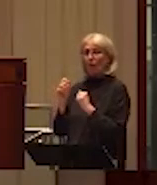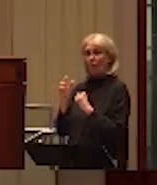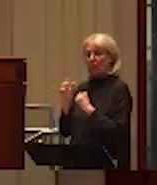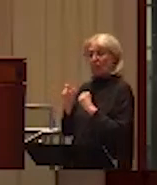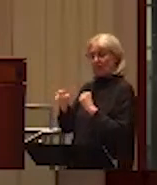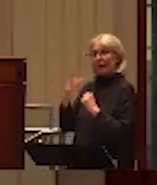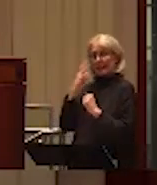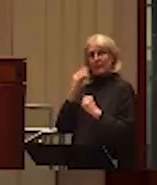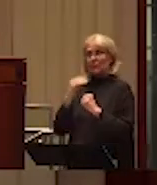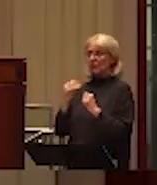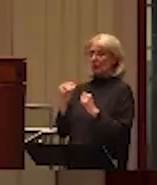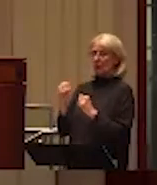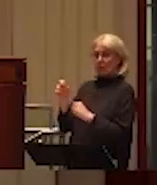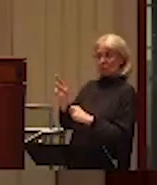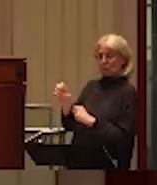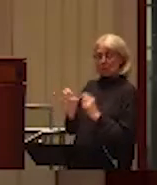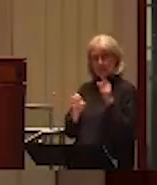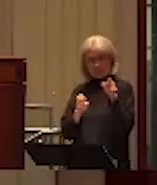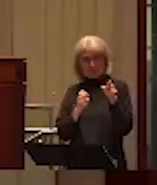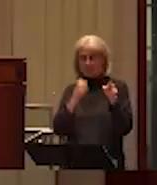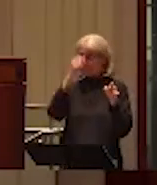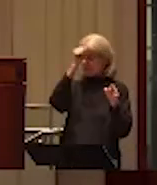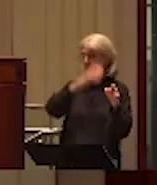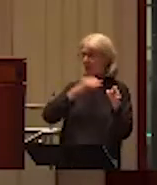what the gender is, whether that person becomes an abuser or not?